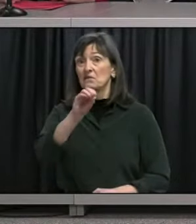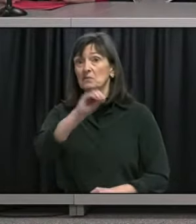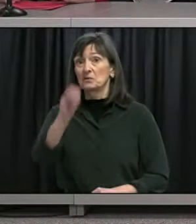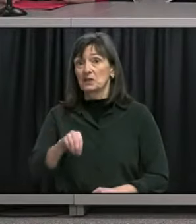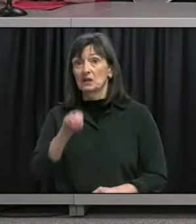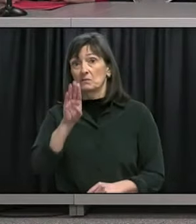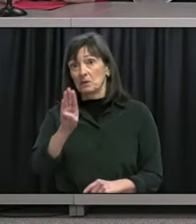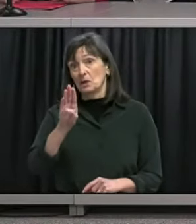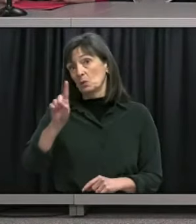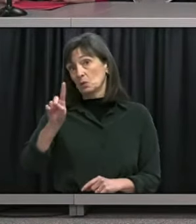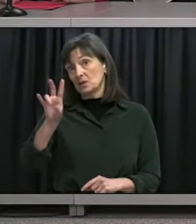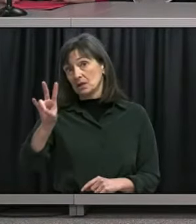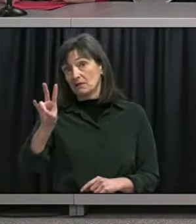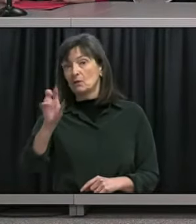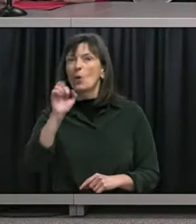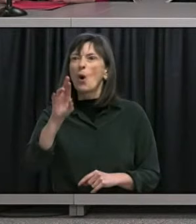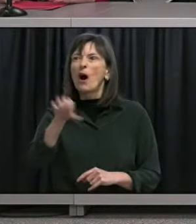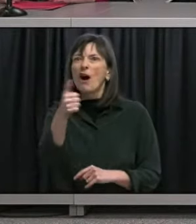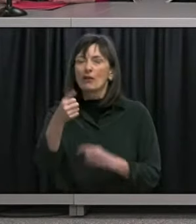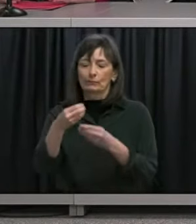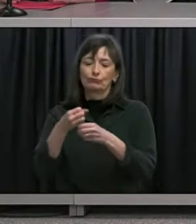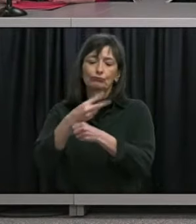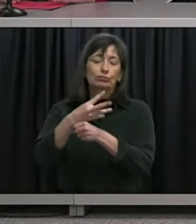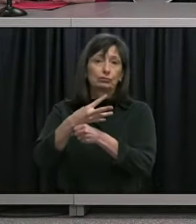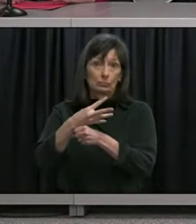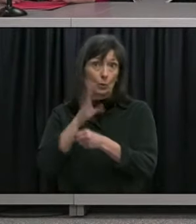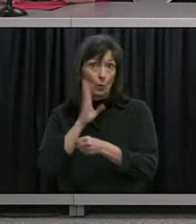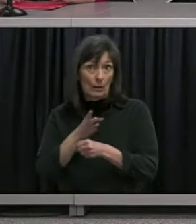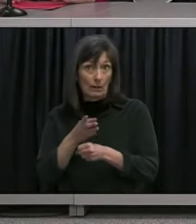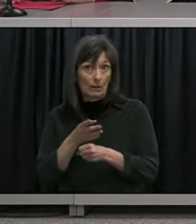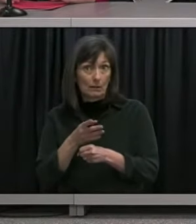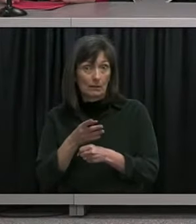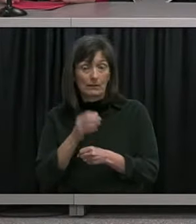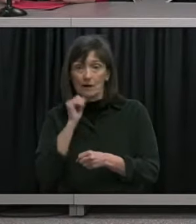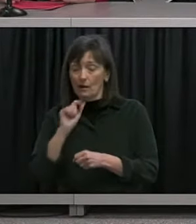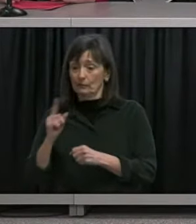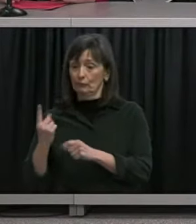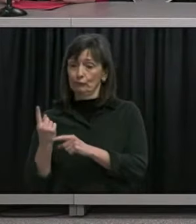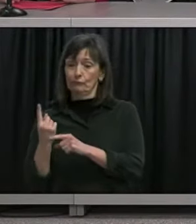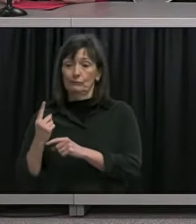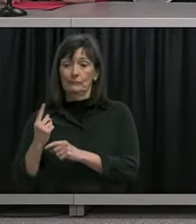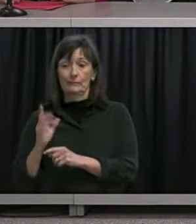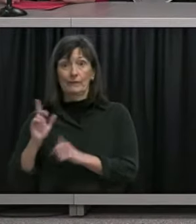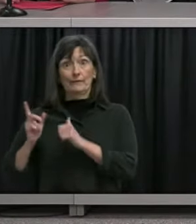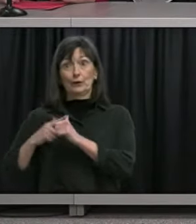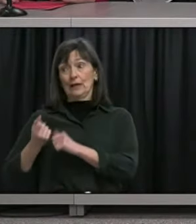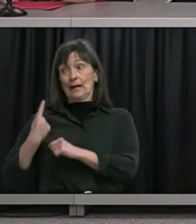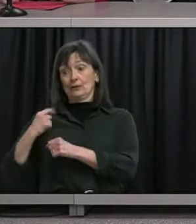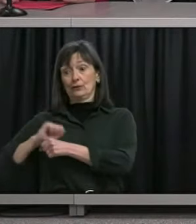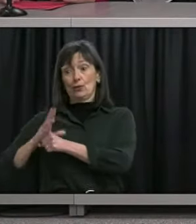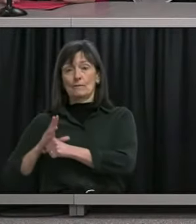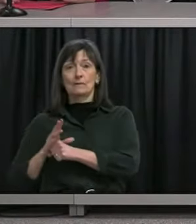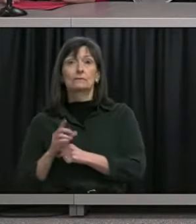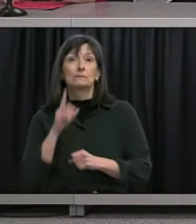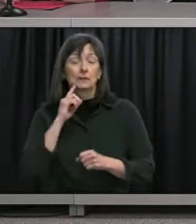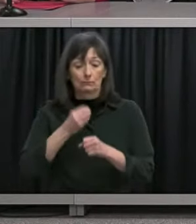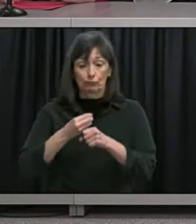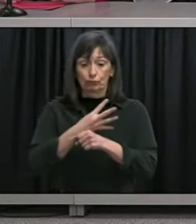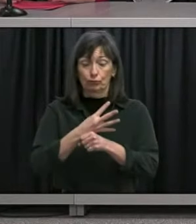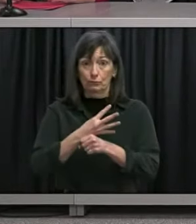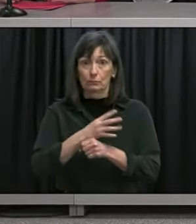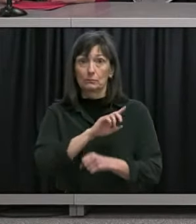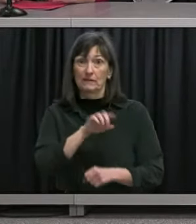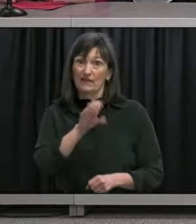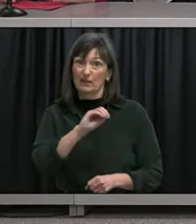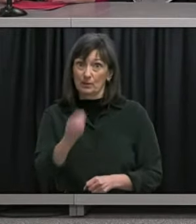get could be a variant of concern with that in mind and you talked on it a little while ago about how this information could